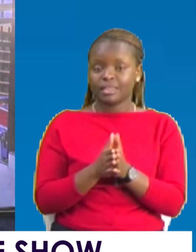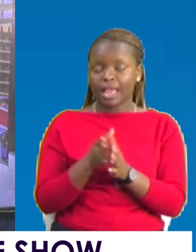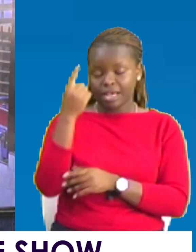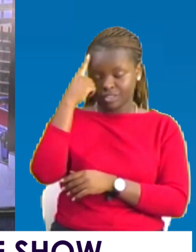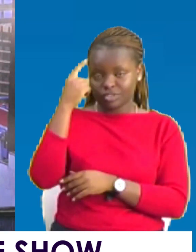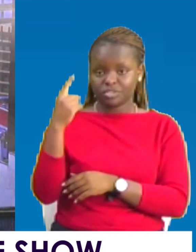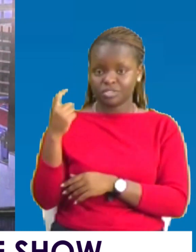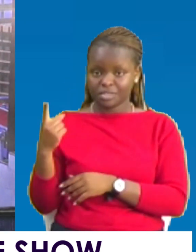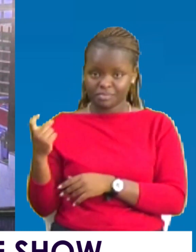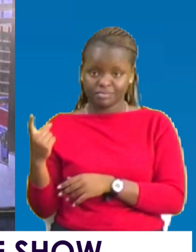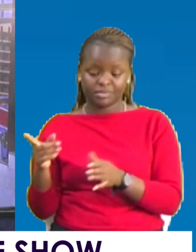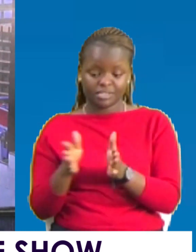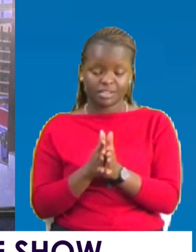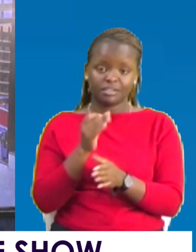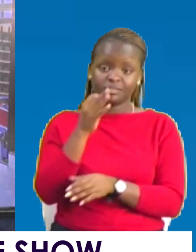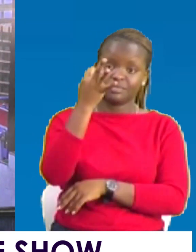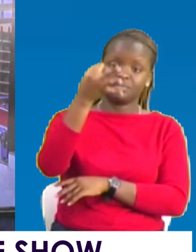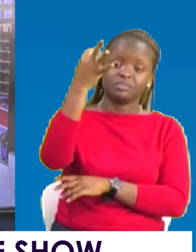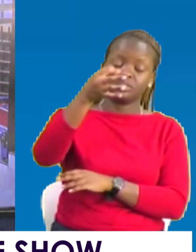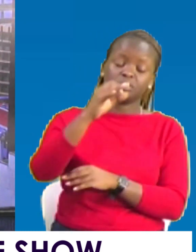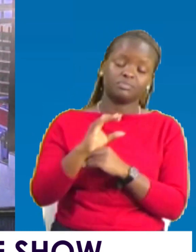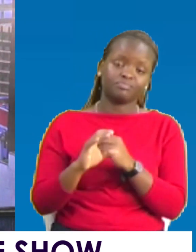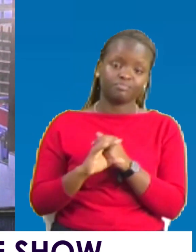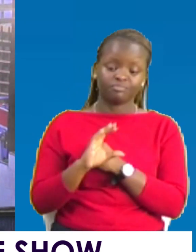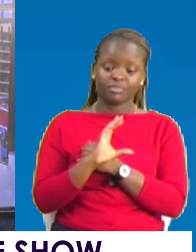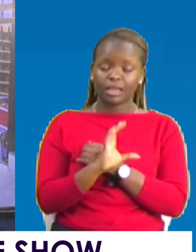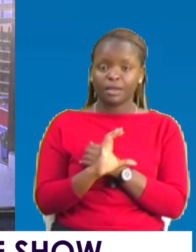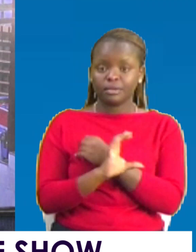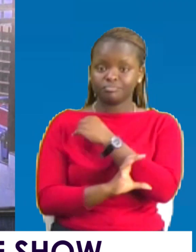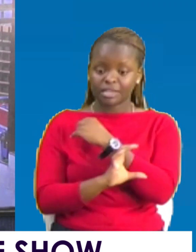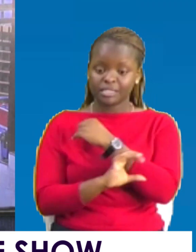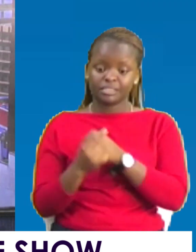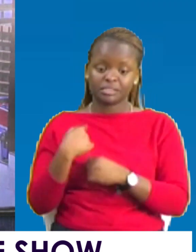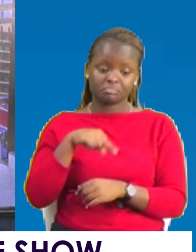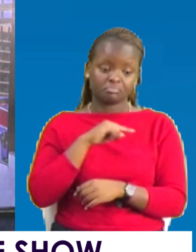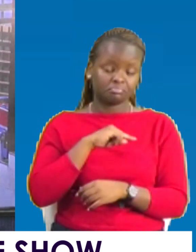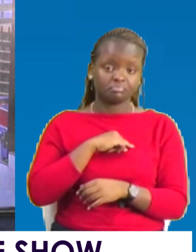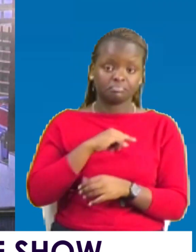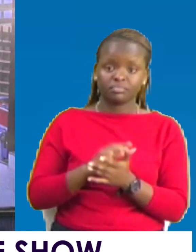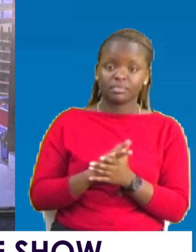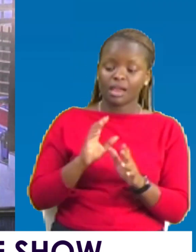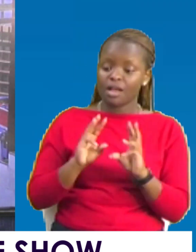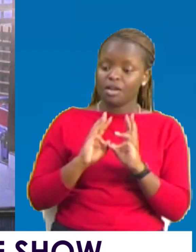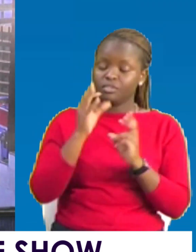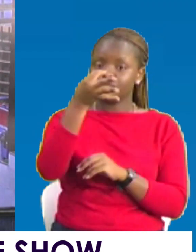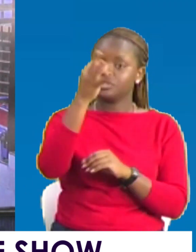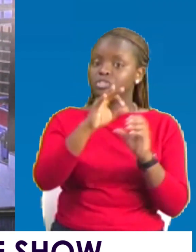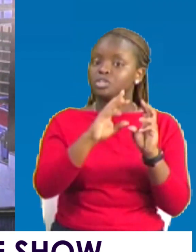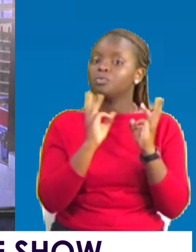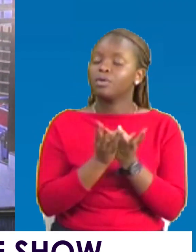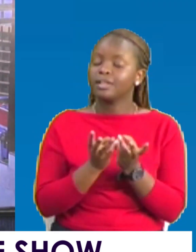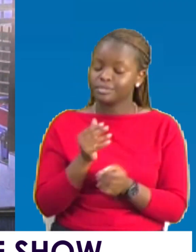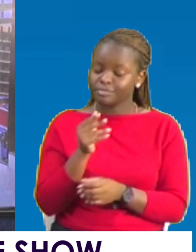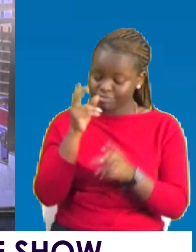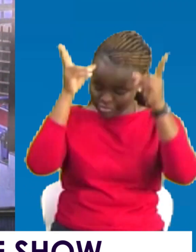We are handling the future of this continent. In fact the future of the world. Therefore the devil will look for them.